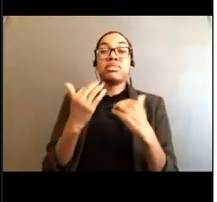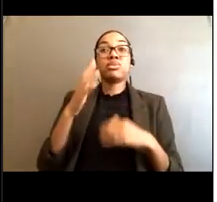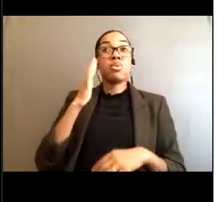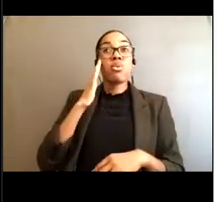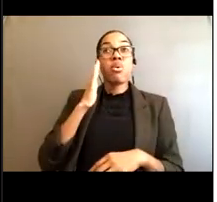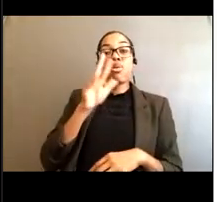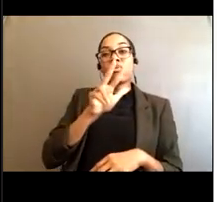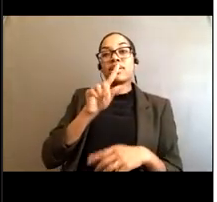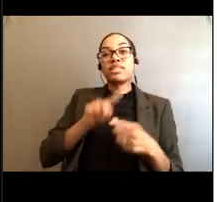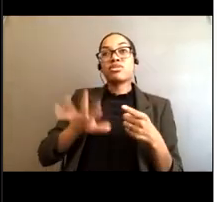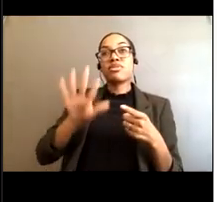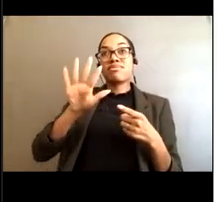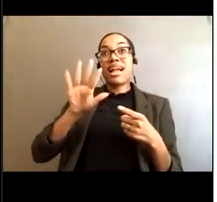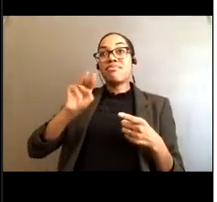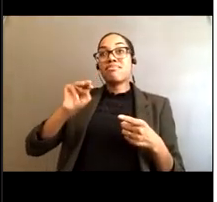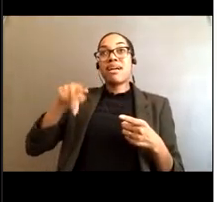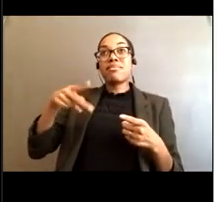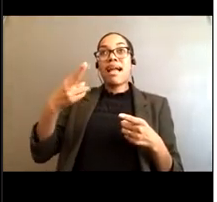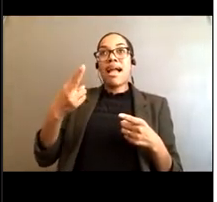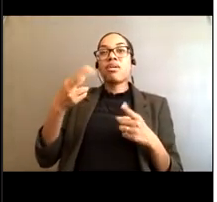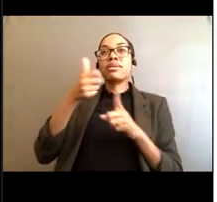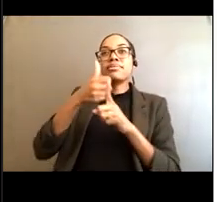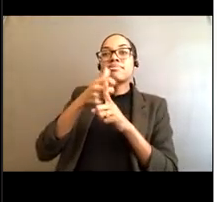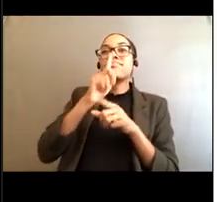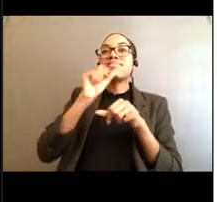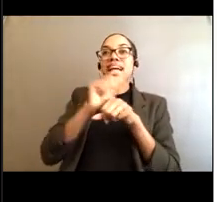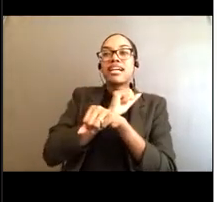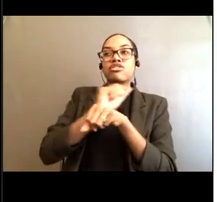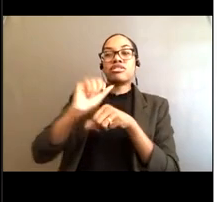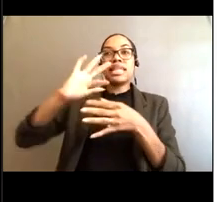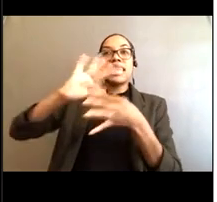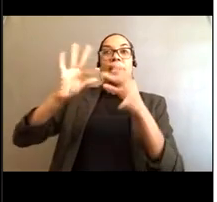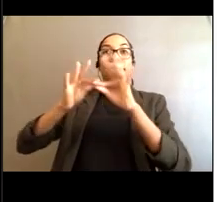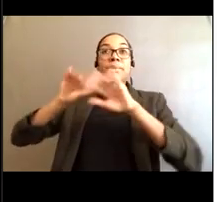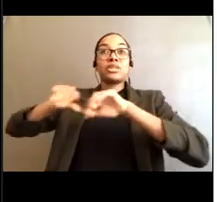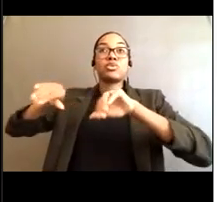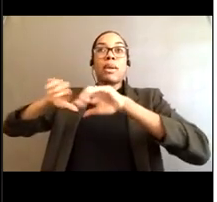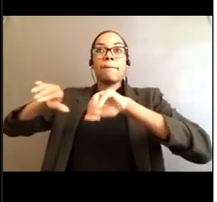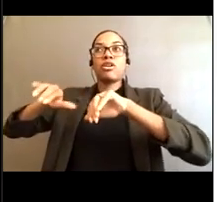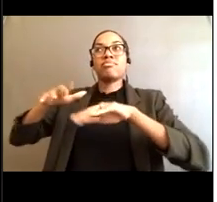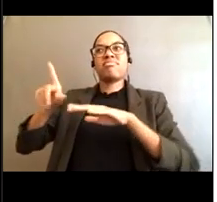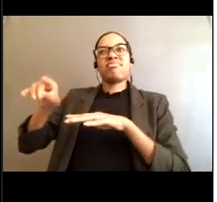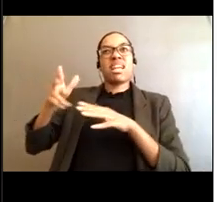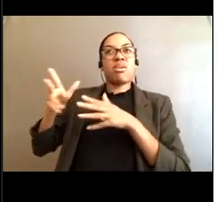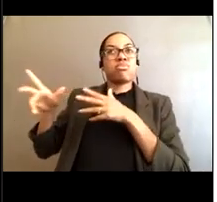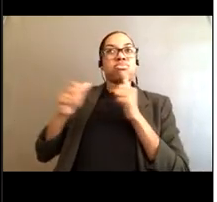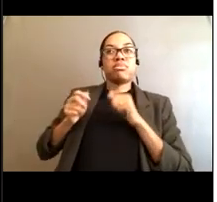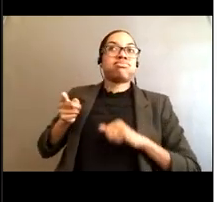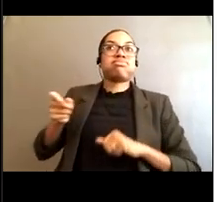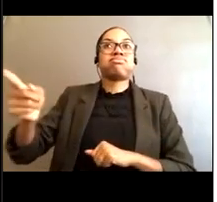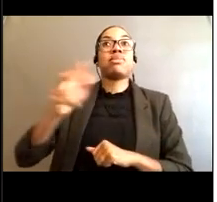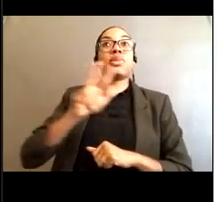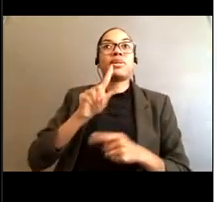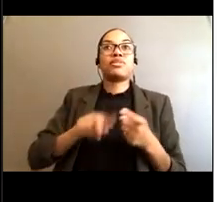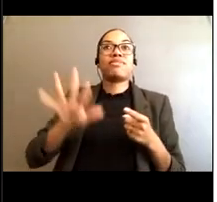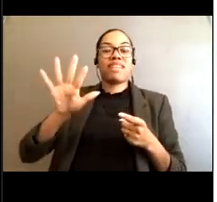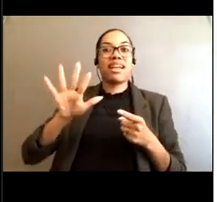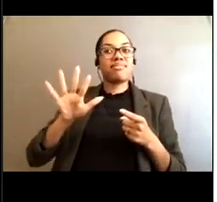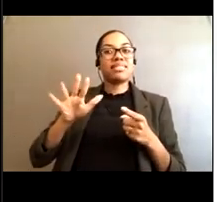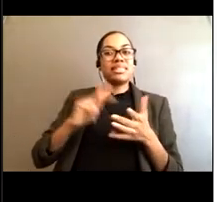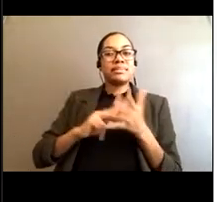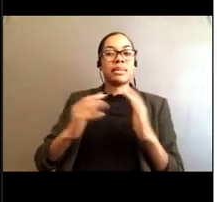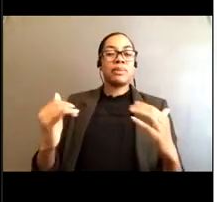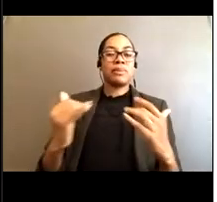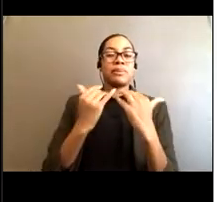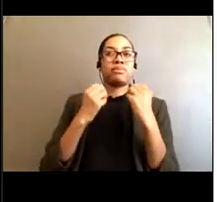quickly if we don't know how to get out of the rip current. And the last part of the rip current is the head area here. This is where the